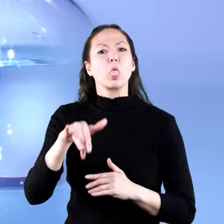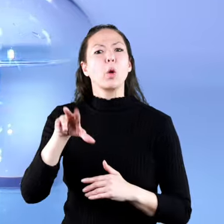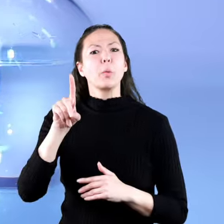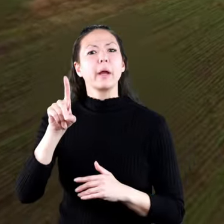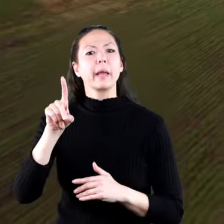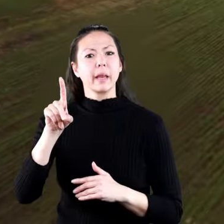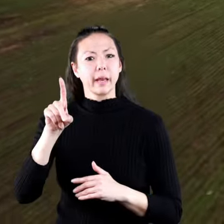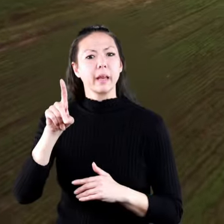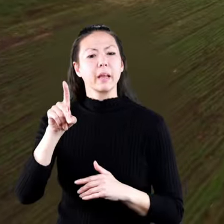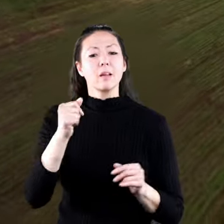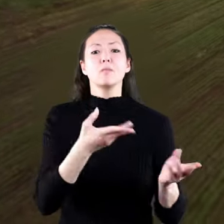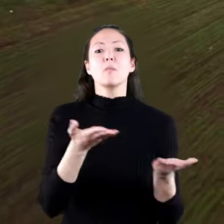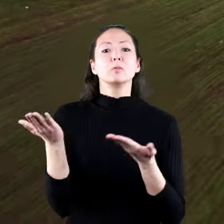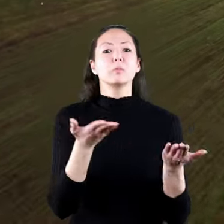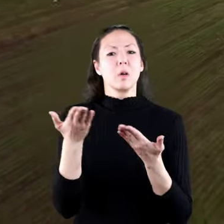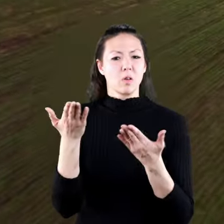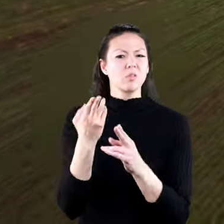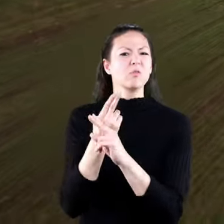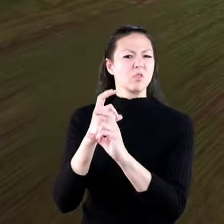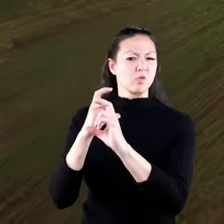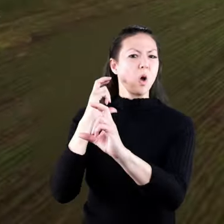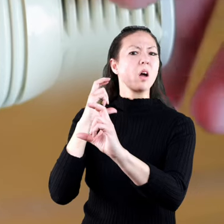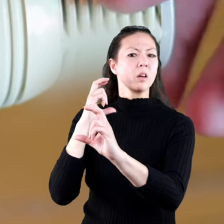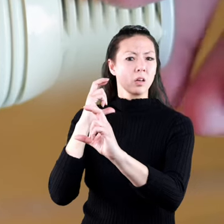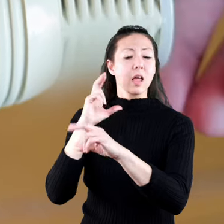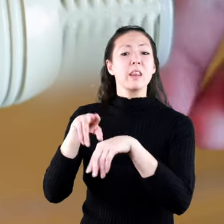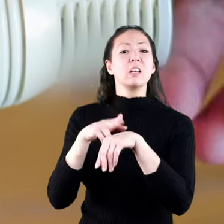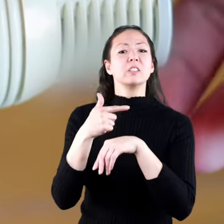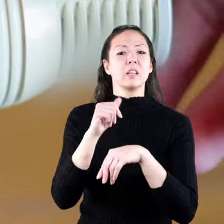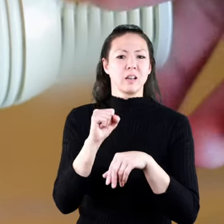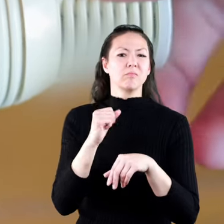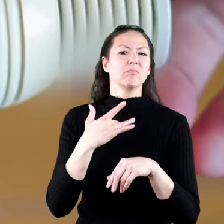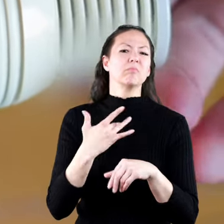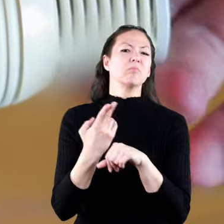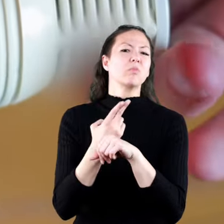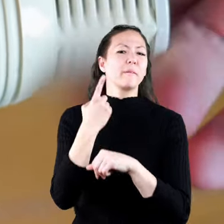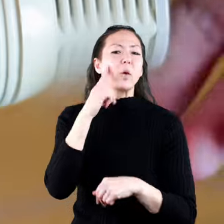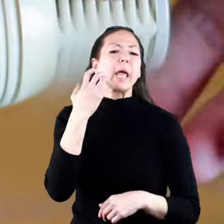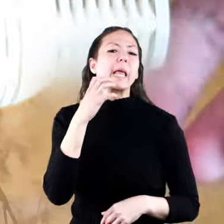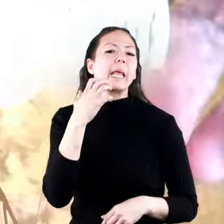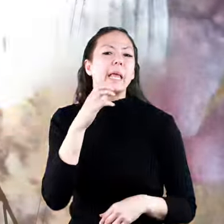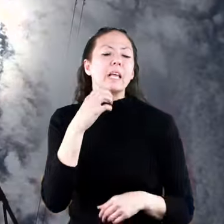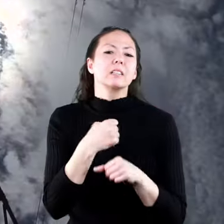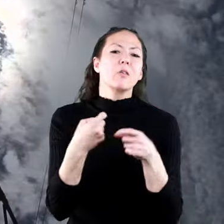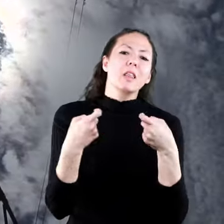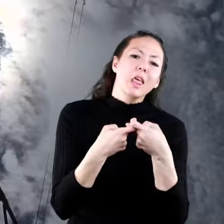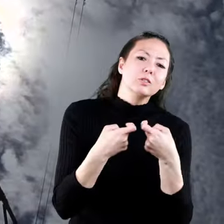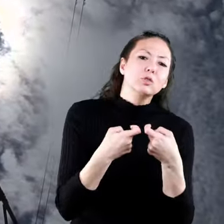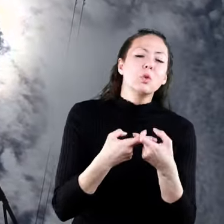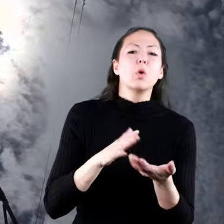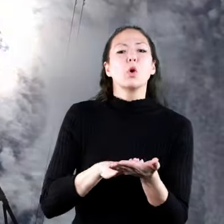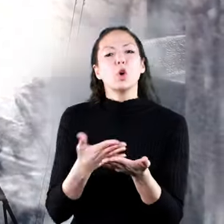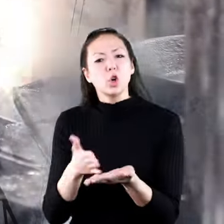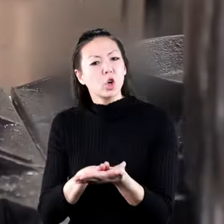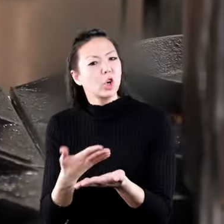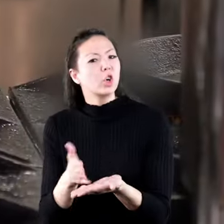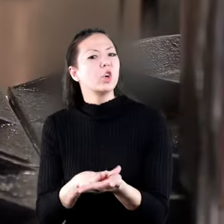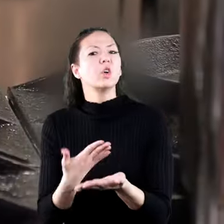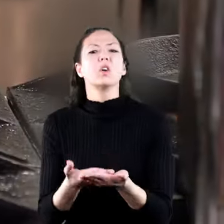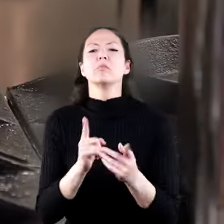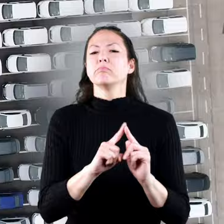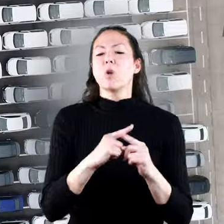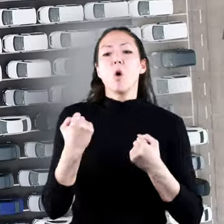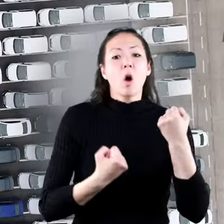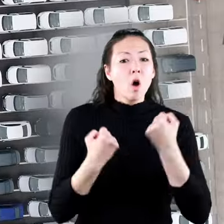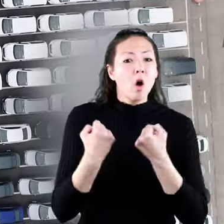into a liquid, which can be transported by truck. Natural gas is mostly used for heat, to generate electricity, and for